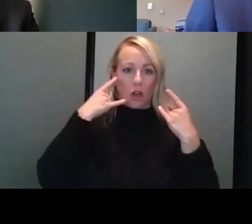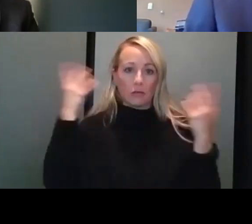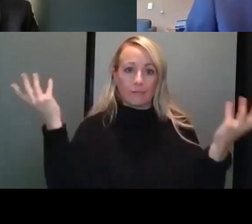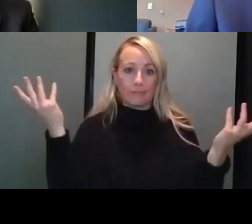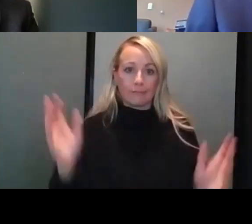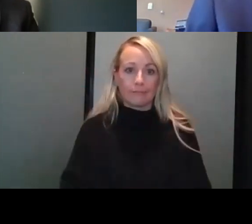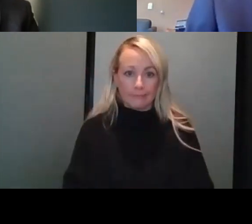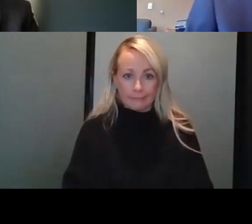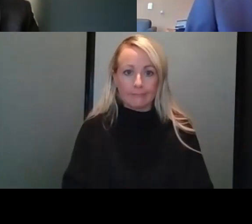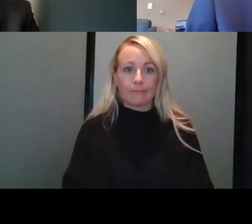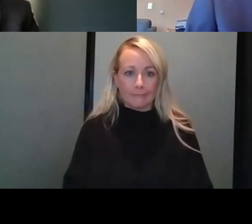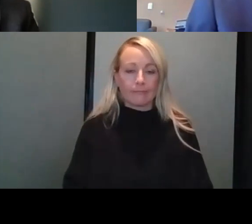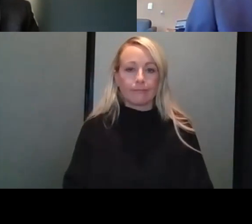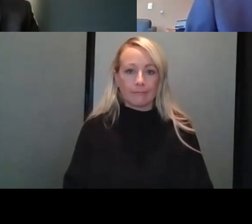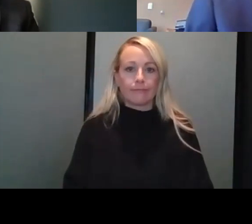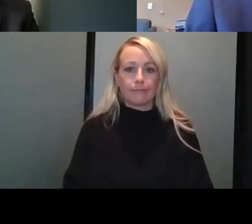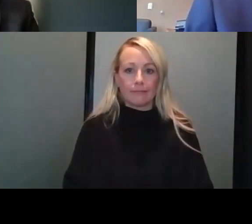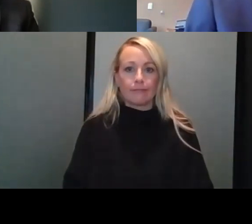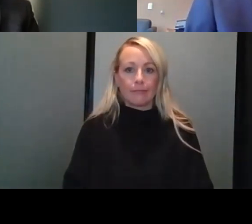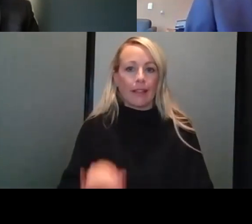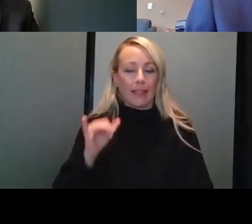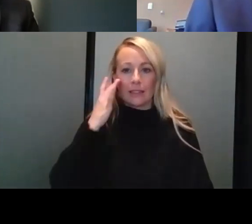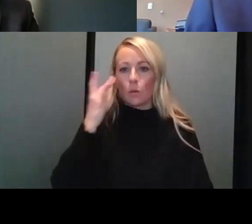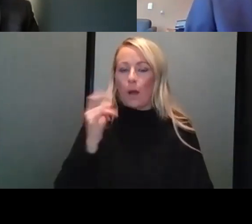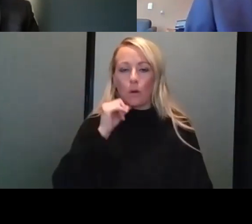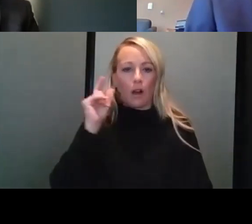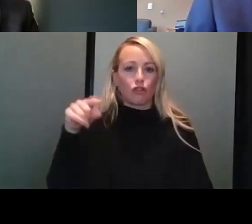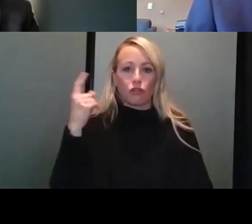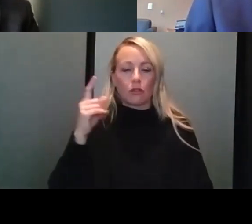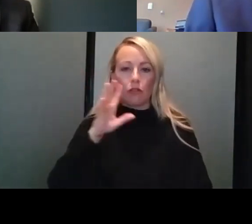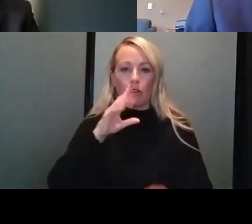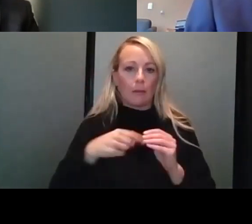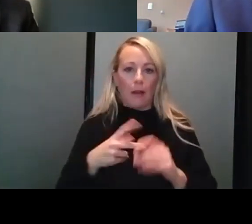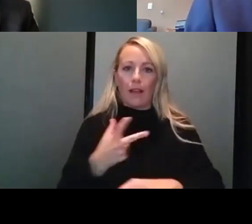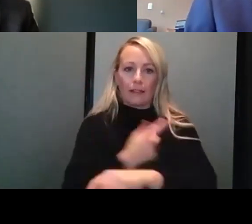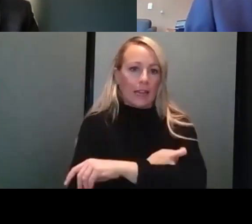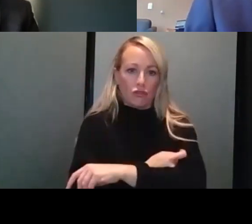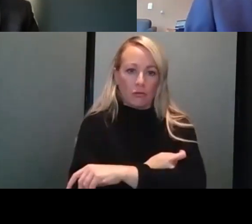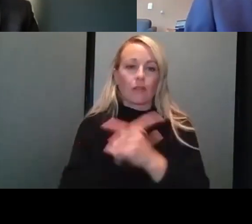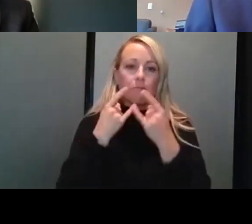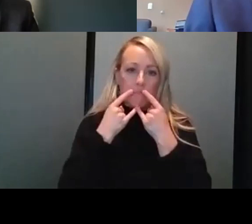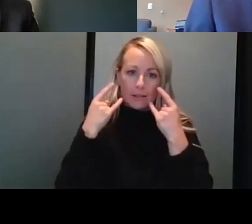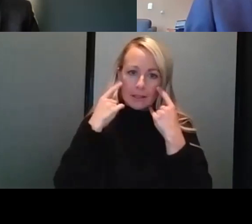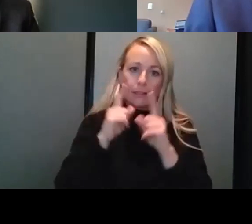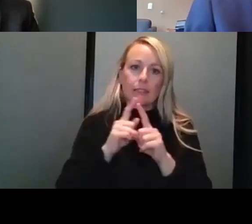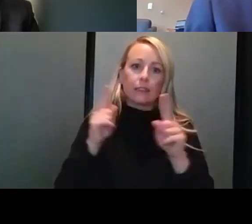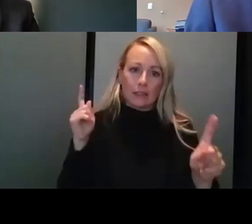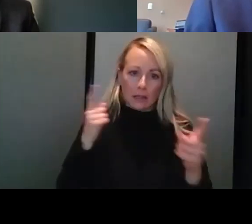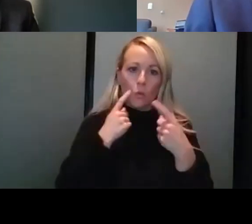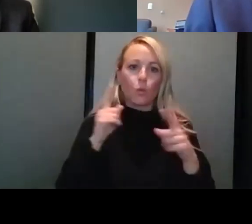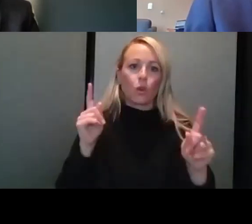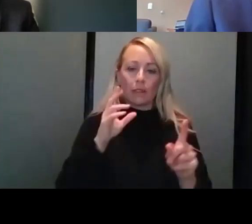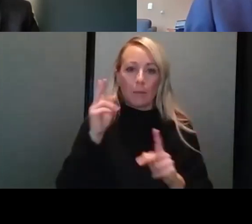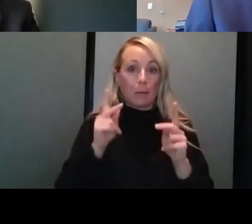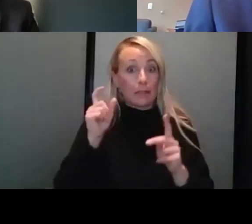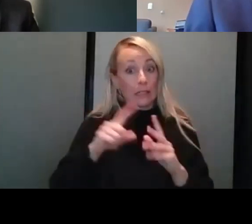why we're, we're not just talking about vaccination, masking and distancing works and people need to